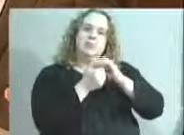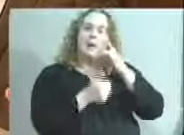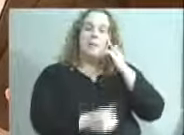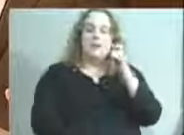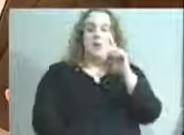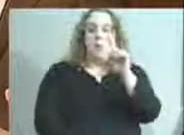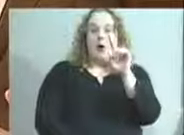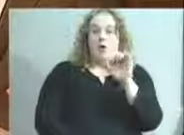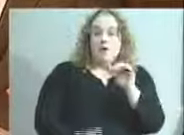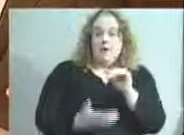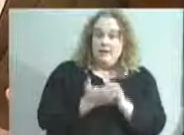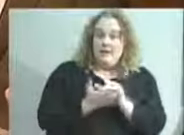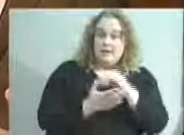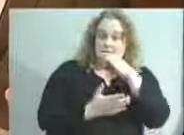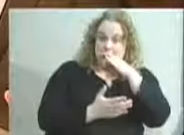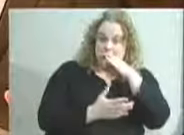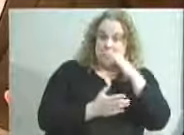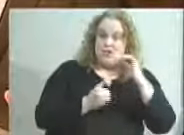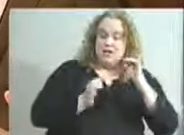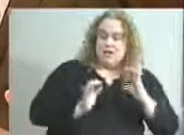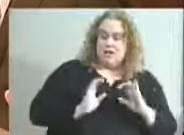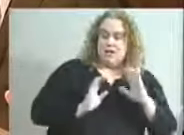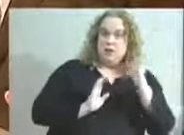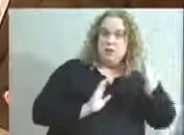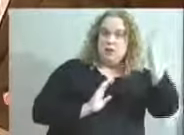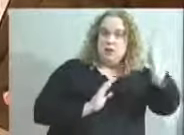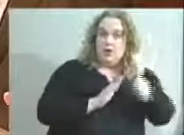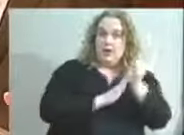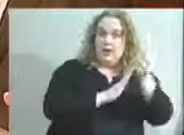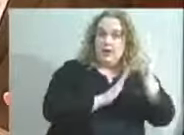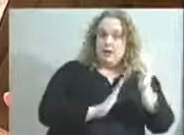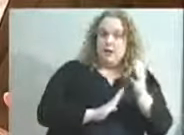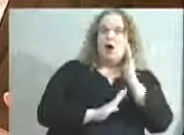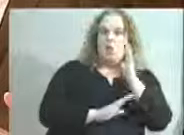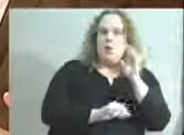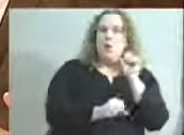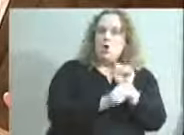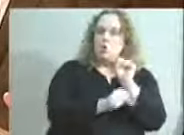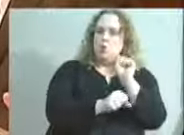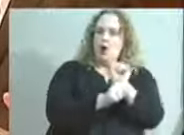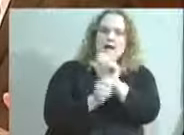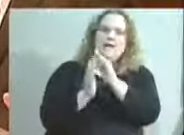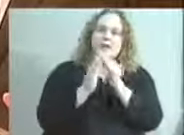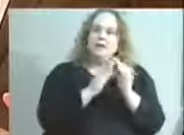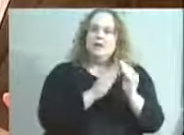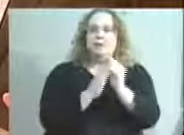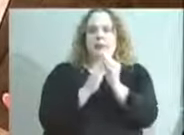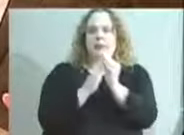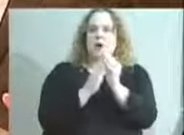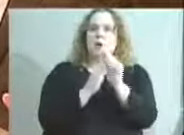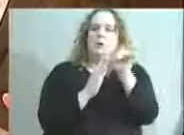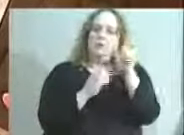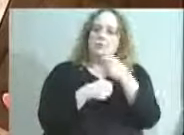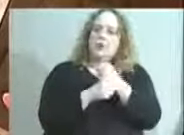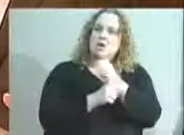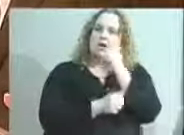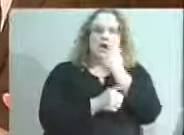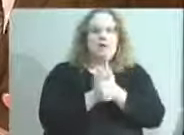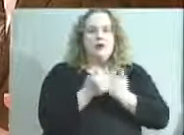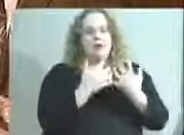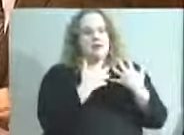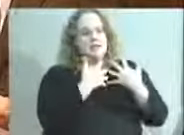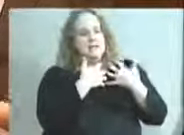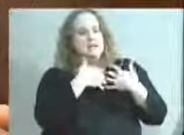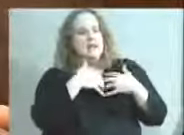are citizens. They're our future leaders. And, there's certainly work in the community that's being done that we need to align properly and we need to identify